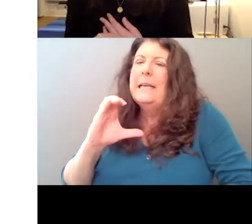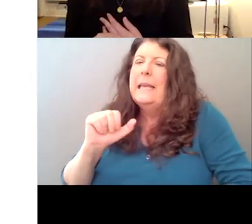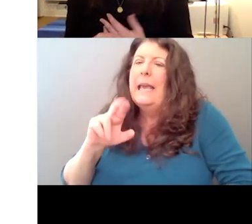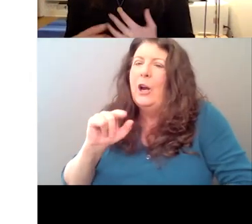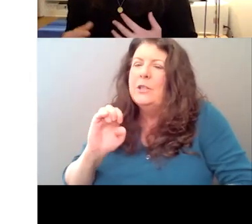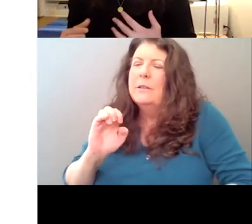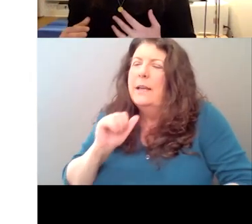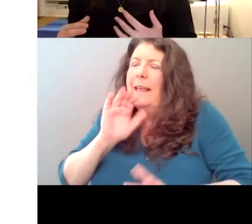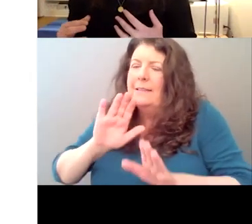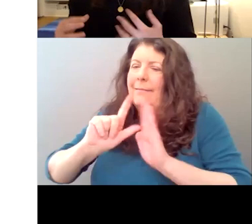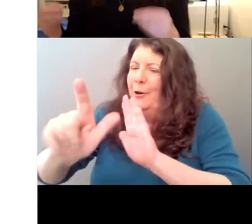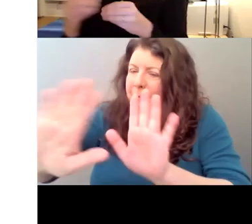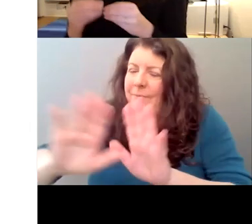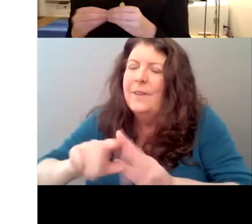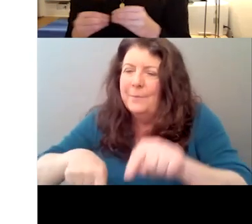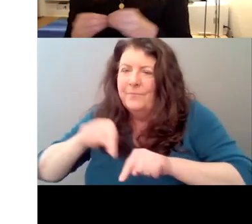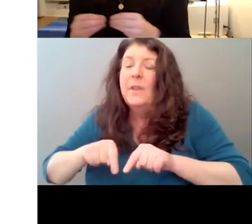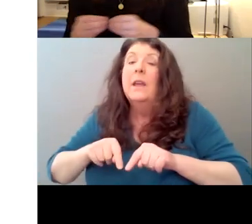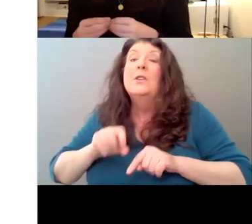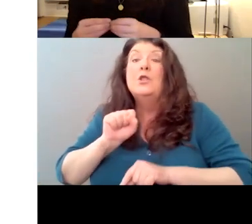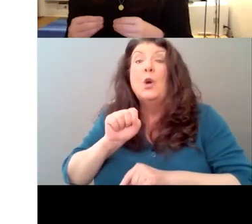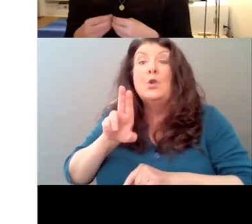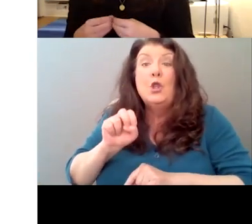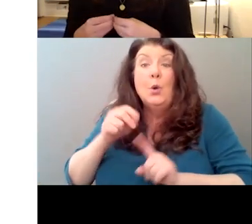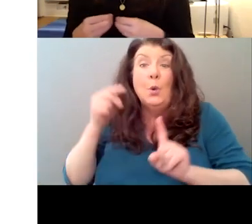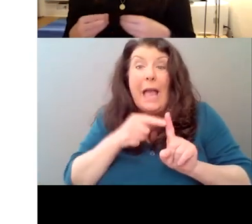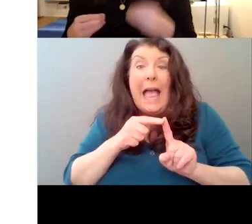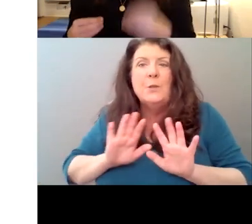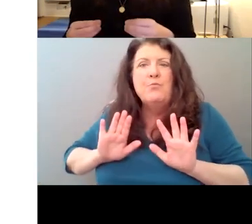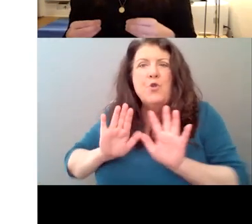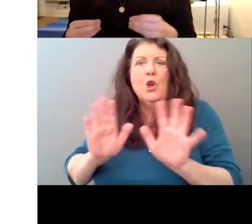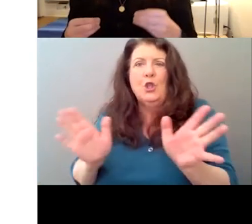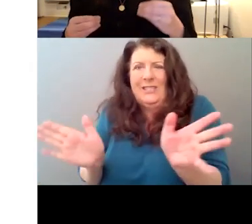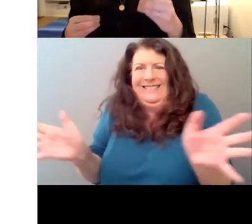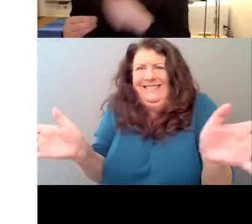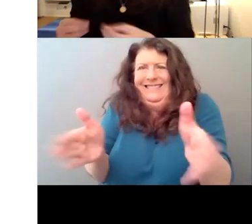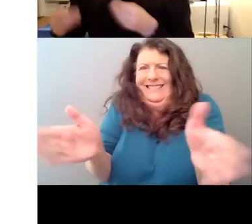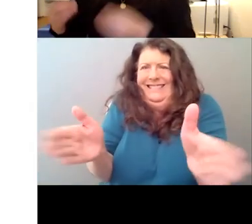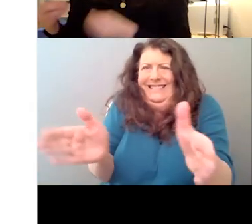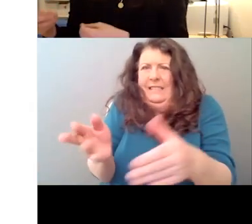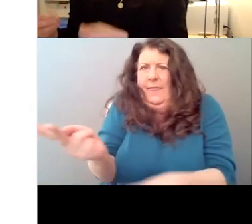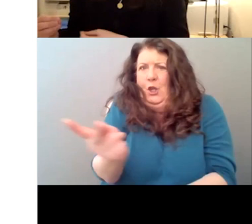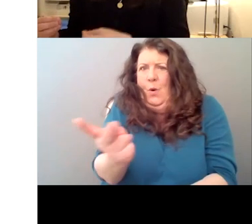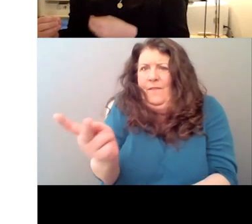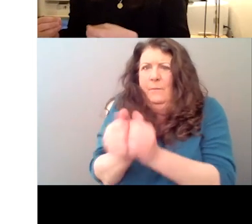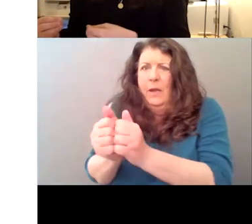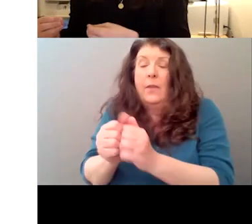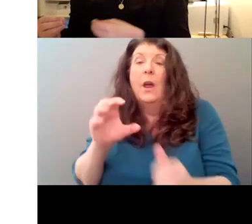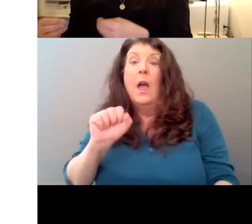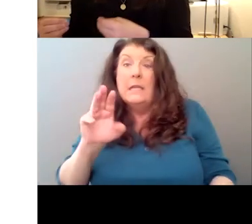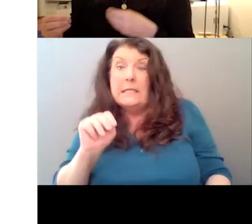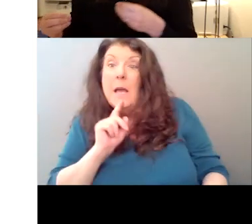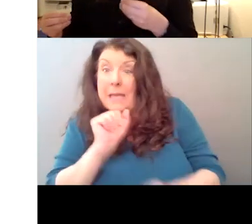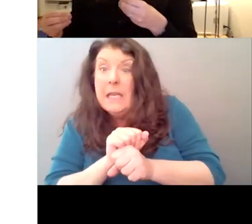so, so Sue has pushed Sam and Emily together. Sam is interested in publishing Emily's